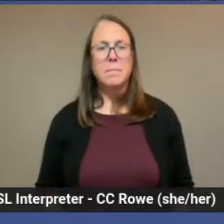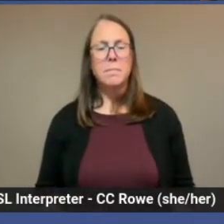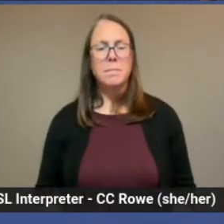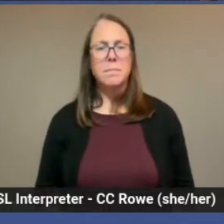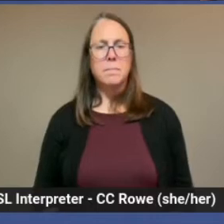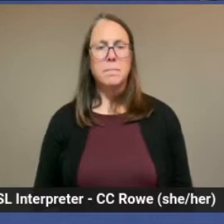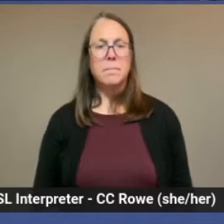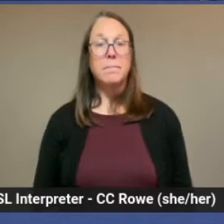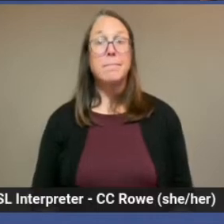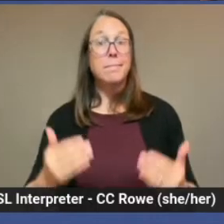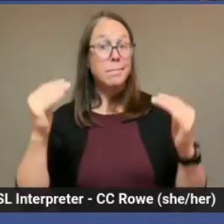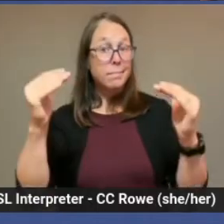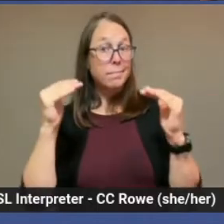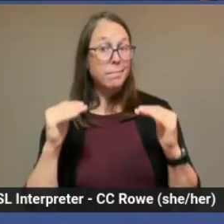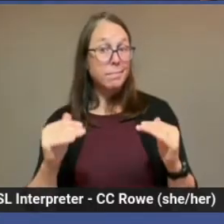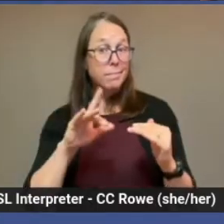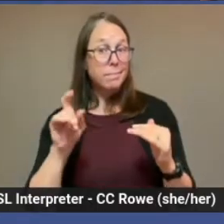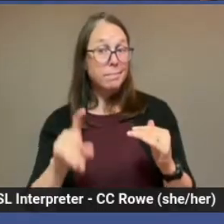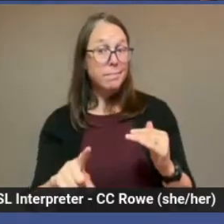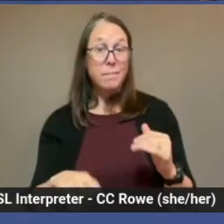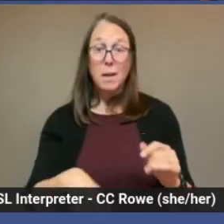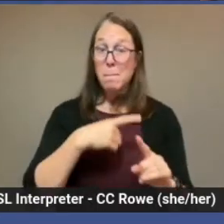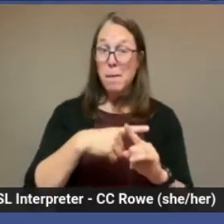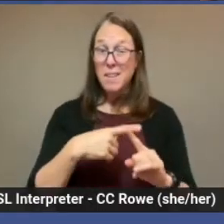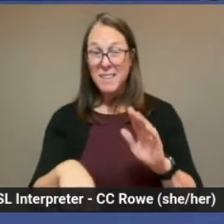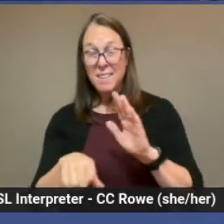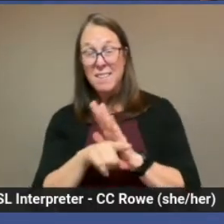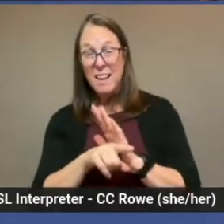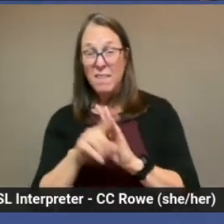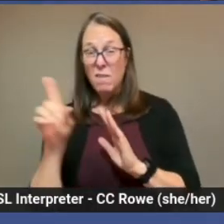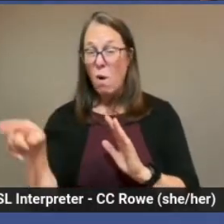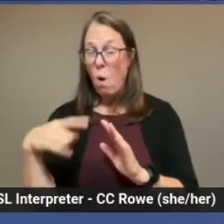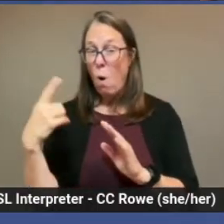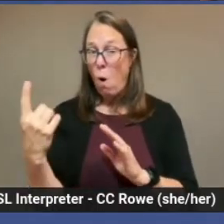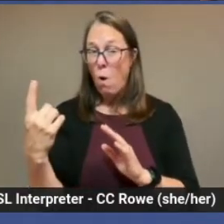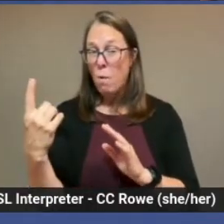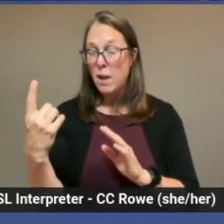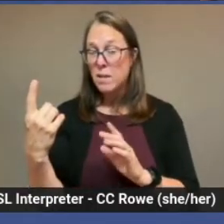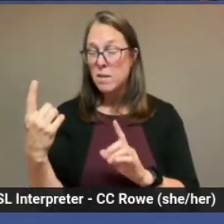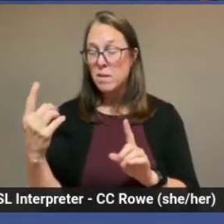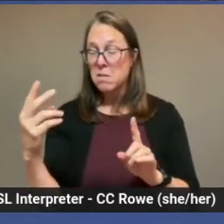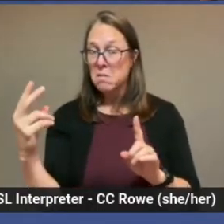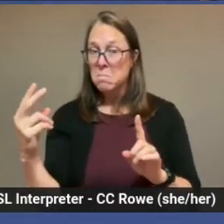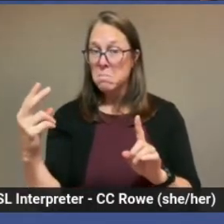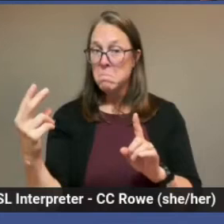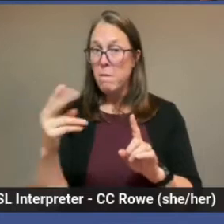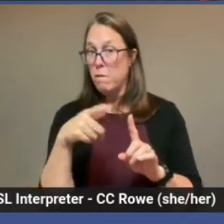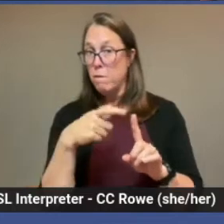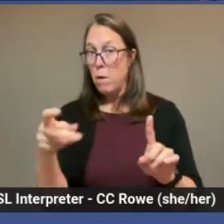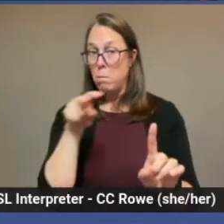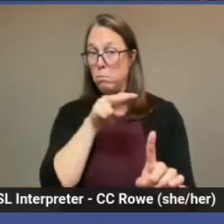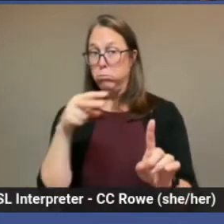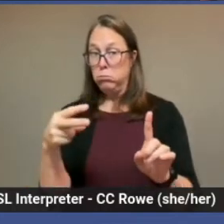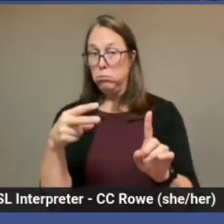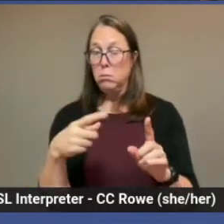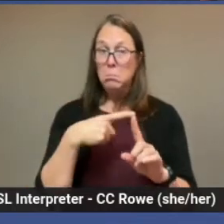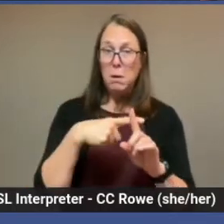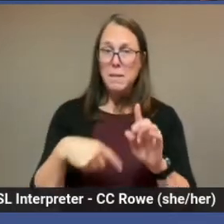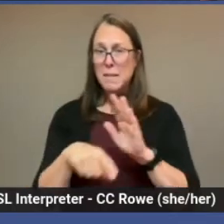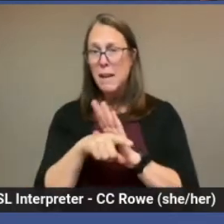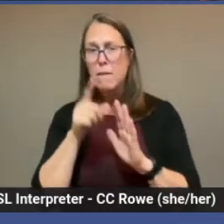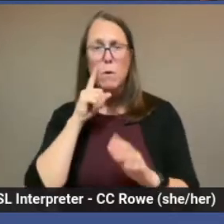Are positive and negative always subjective? Positive and negative for who? For who?